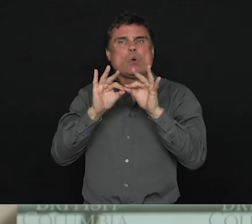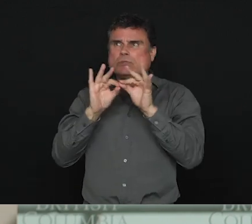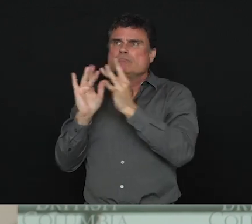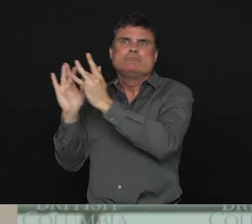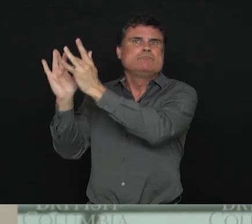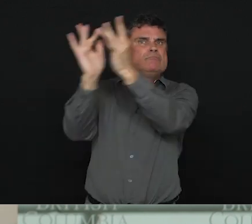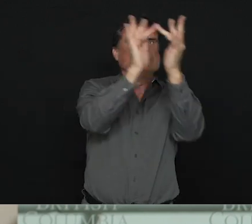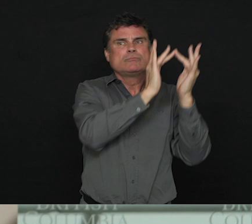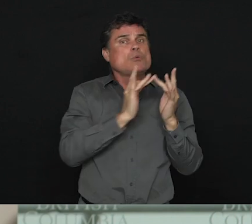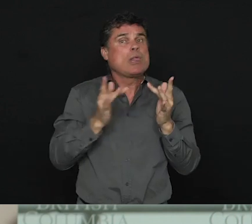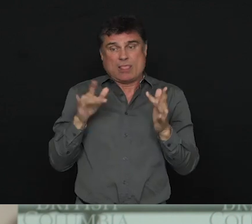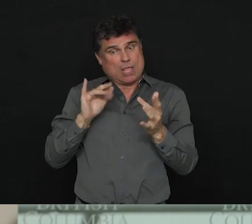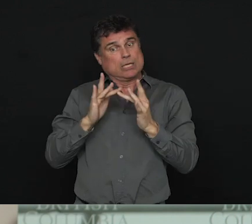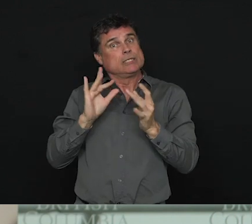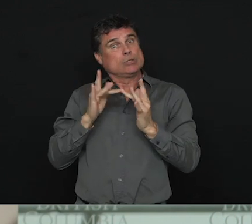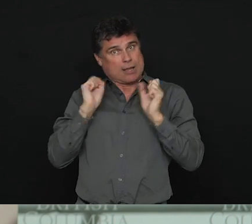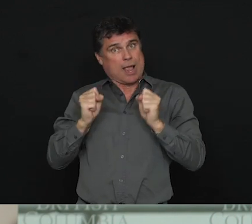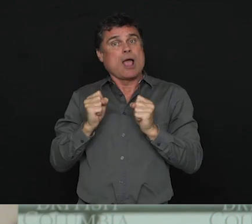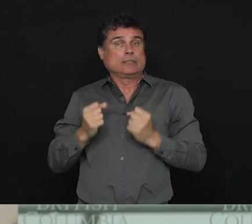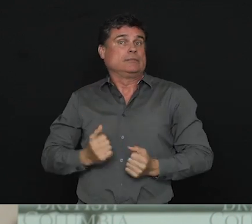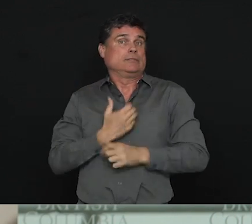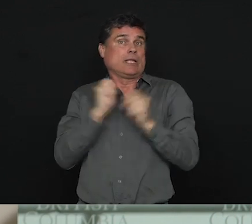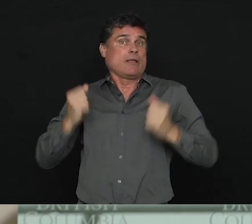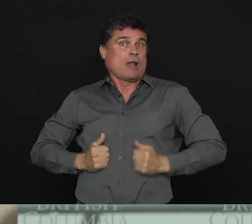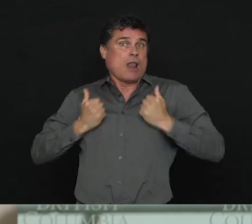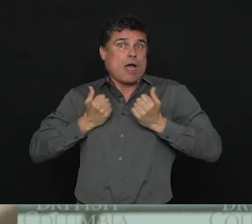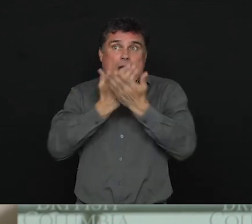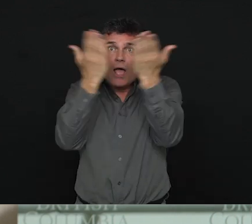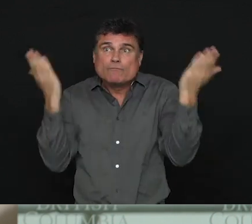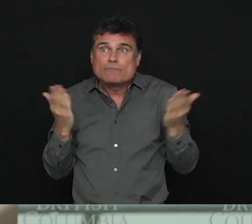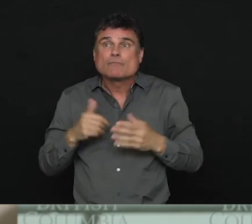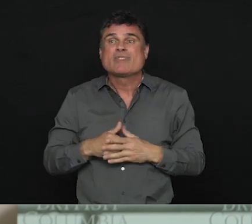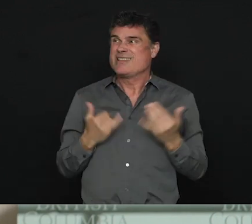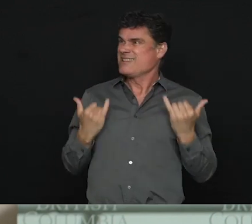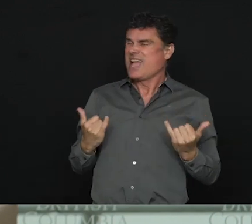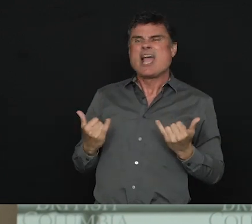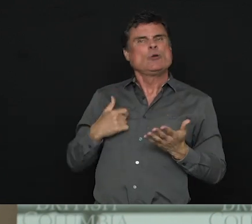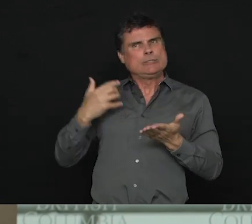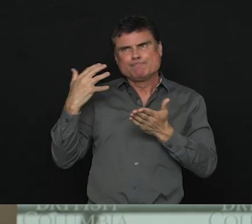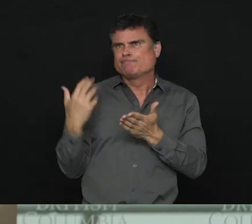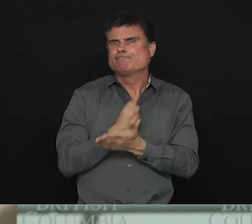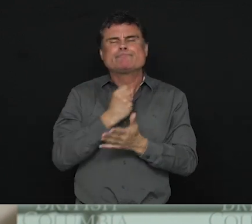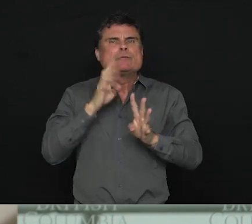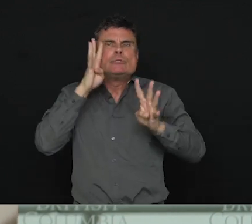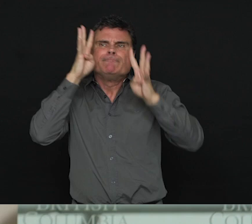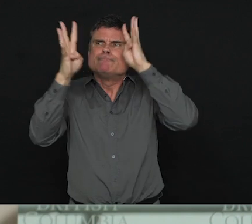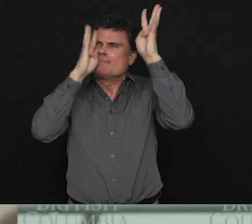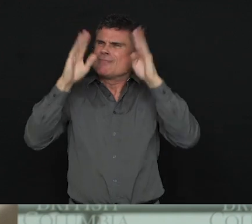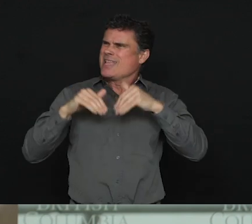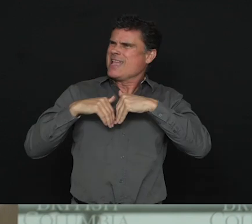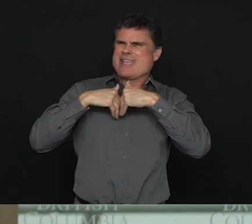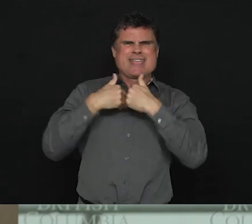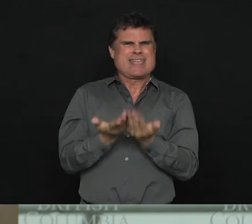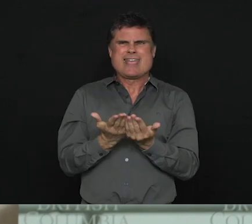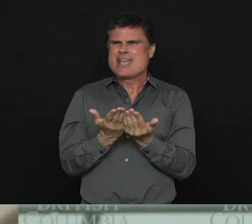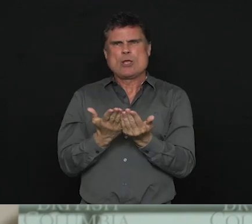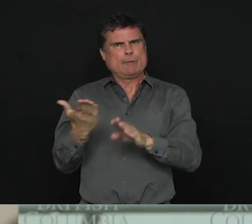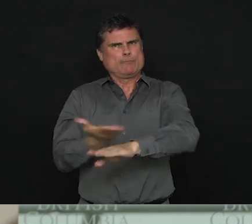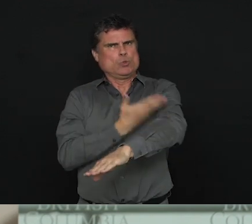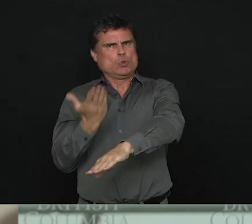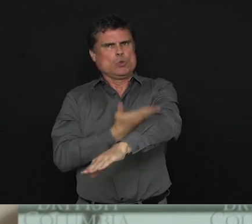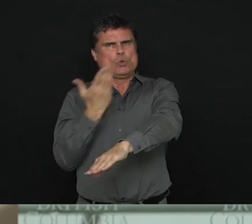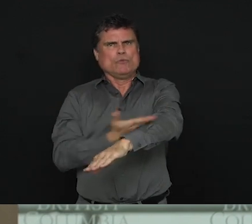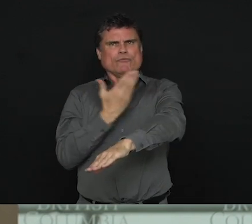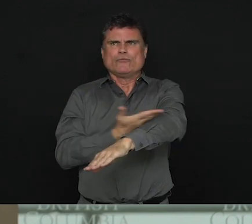for us to be creative and for us to do our best. Rising to the challenge is something I see people in BC do every single